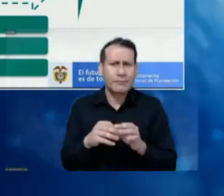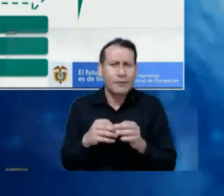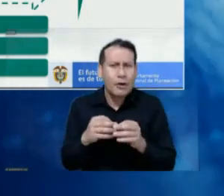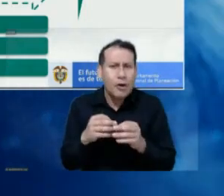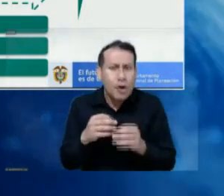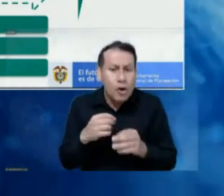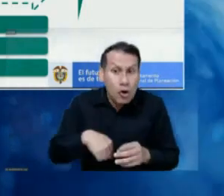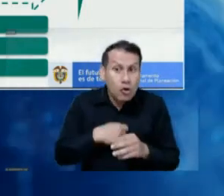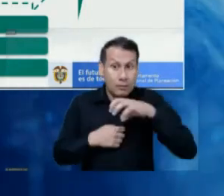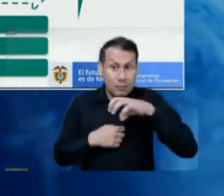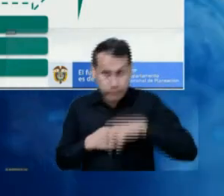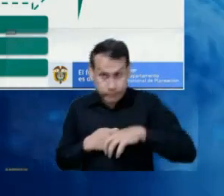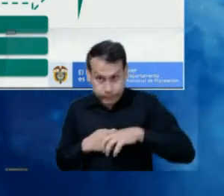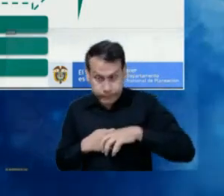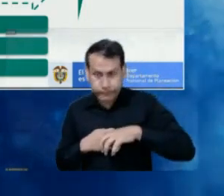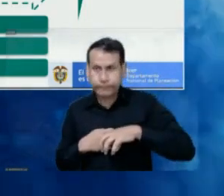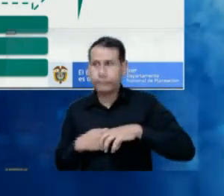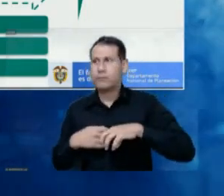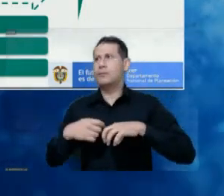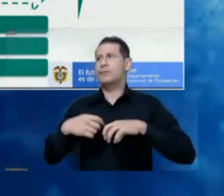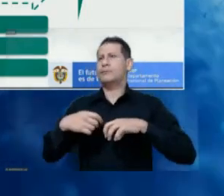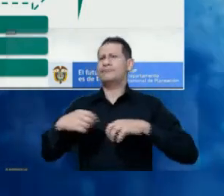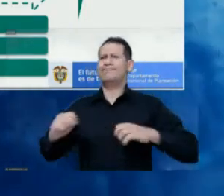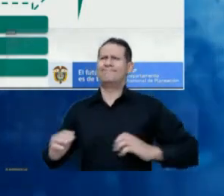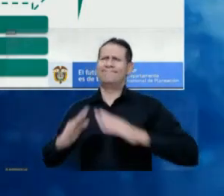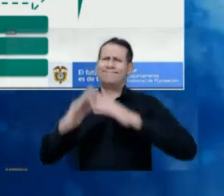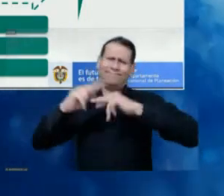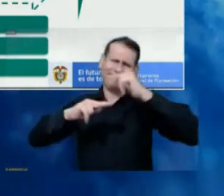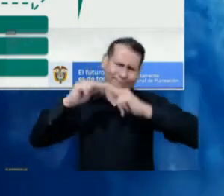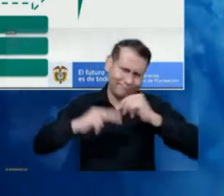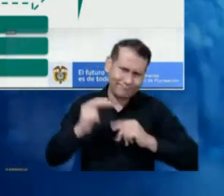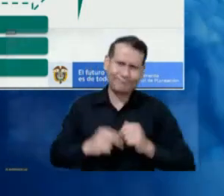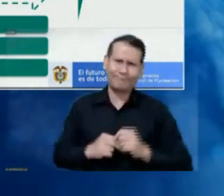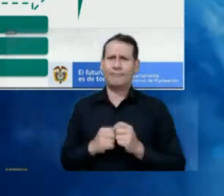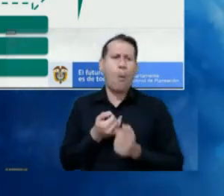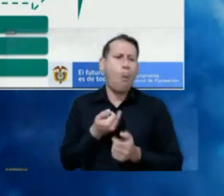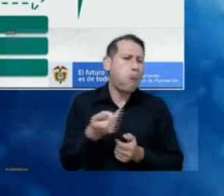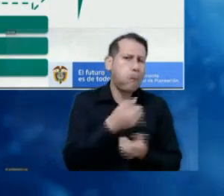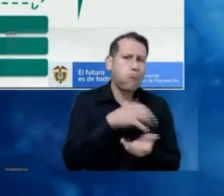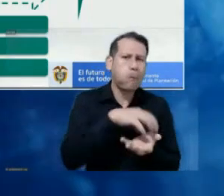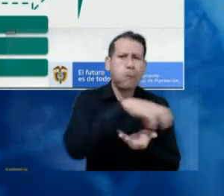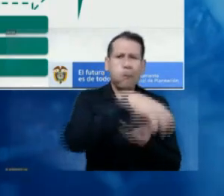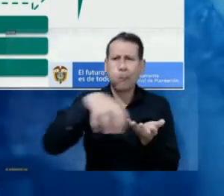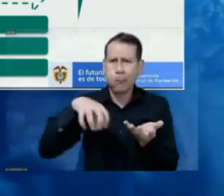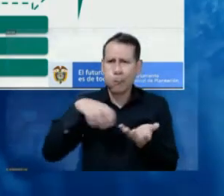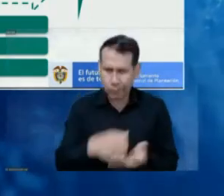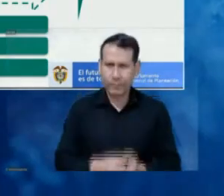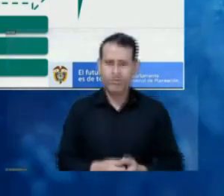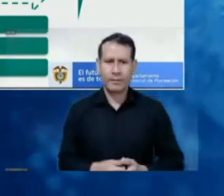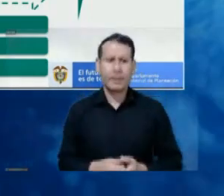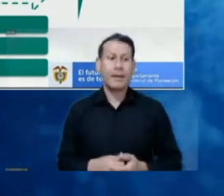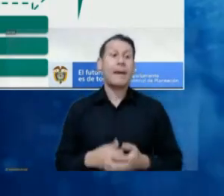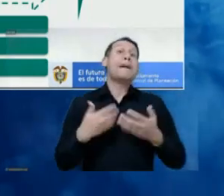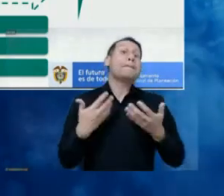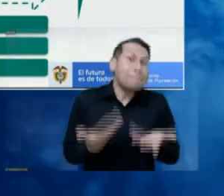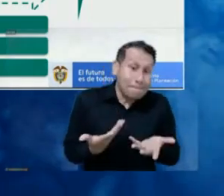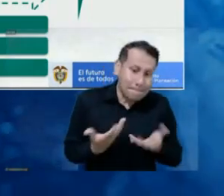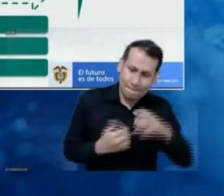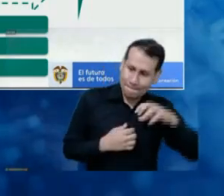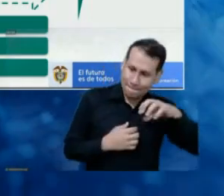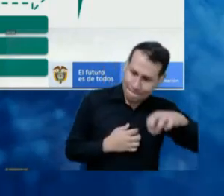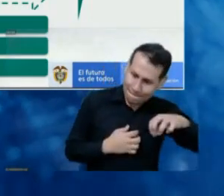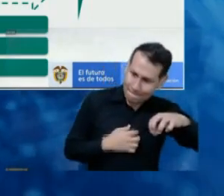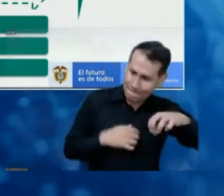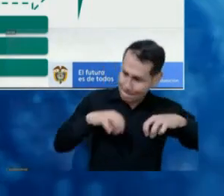that we analyze the infrastructure, the inputs, the services, but we also have that multi-sectorial dimension